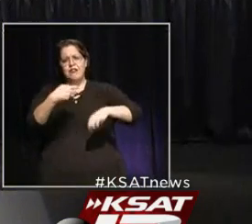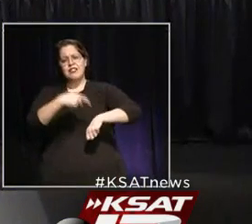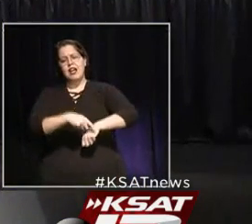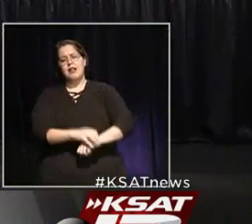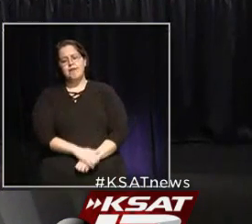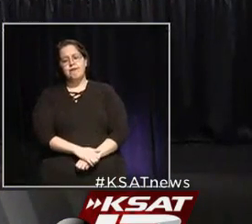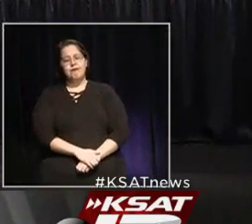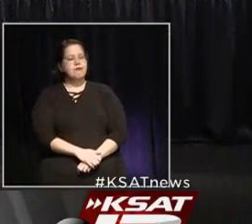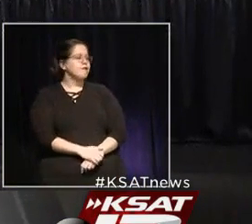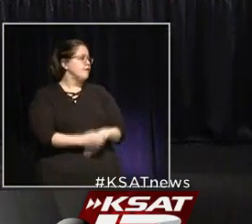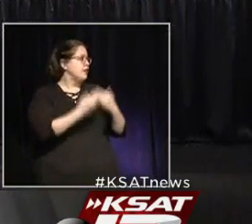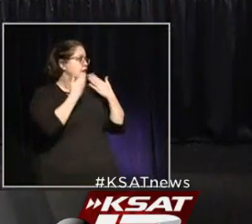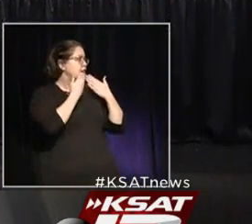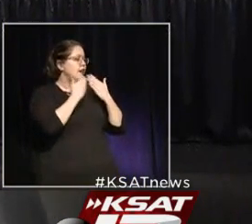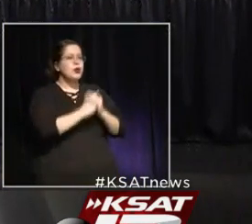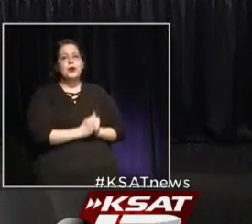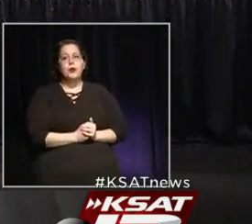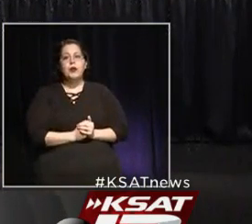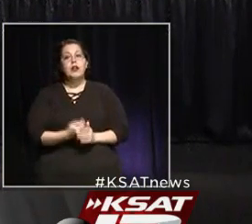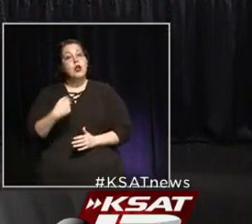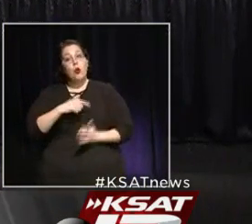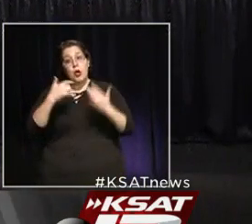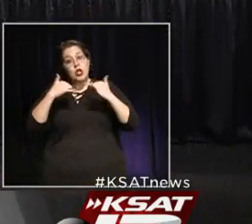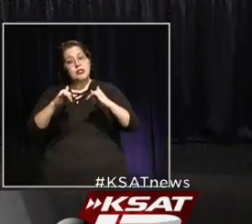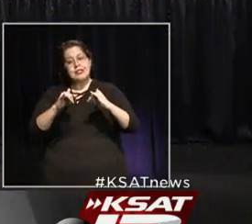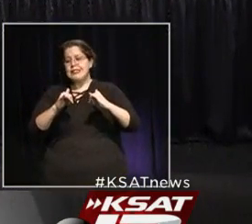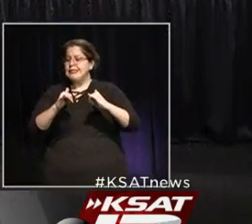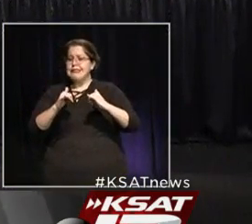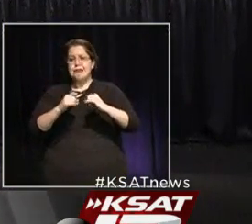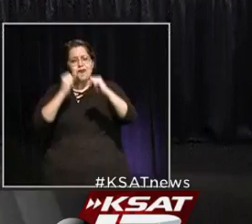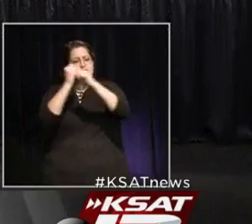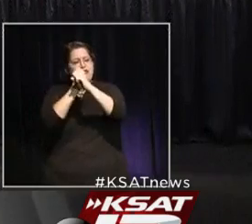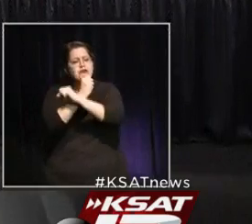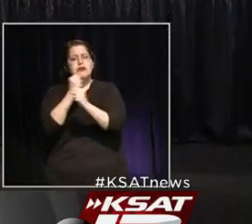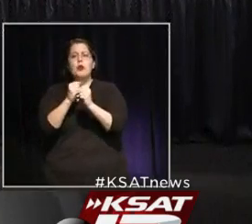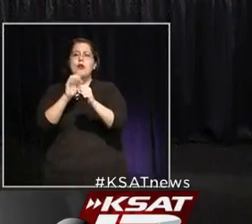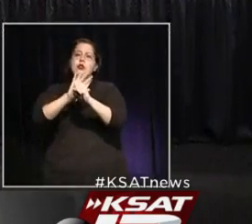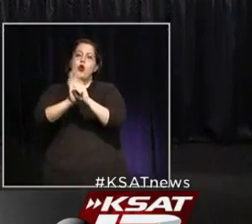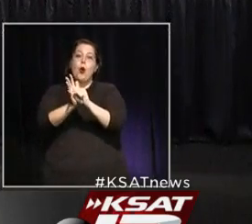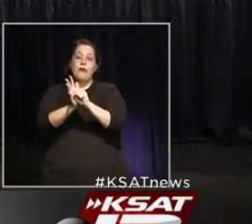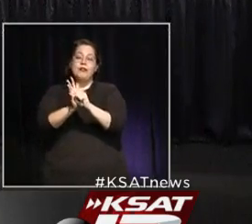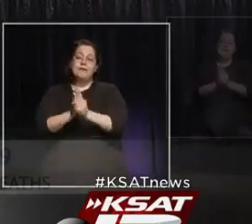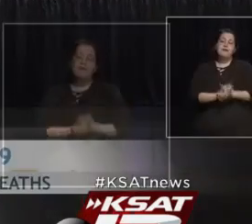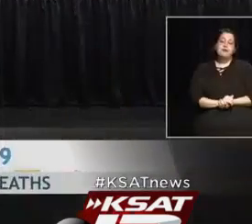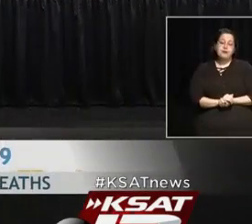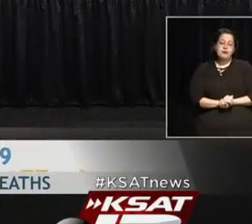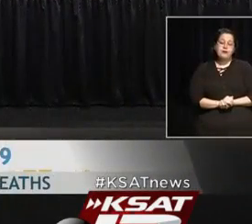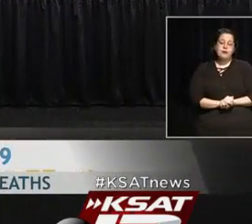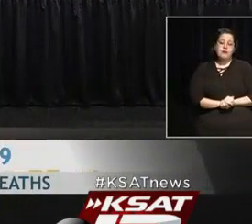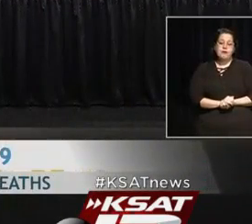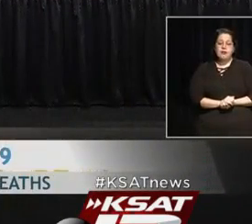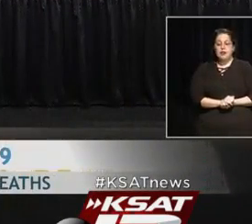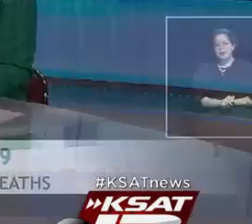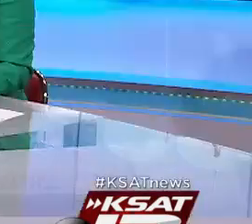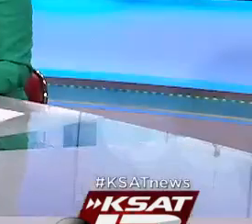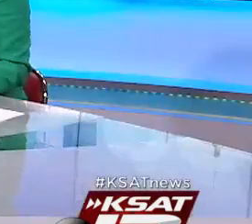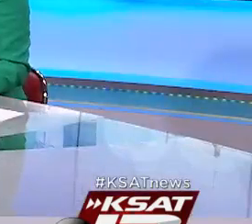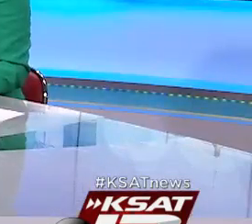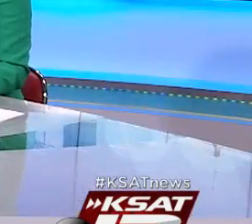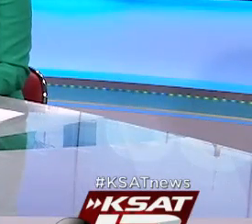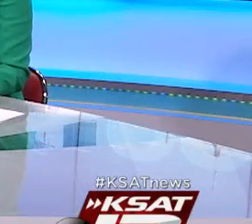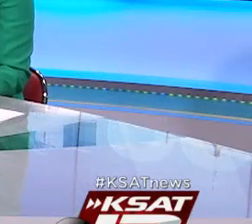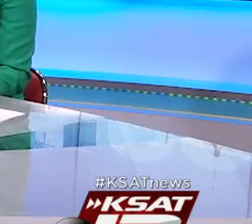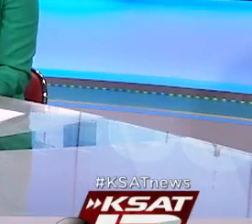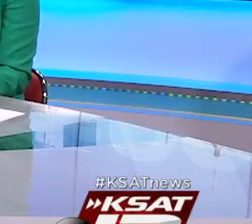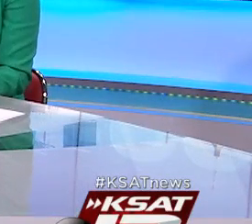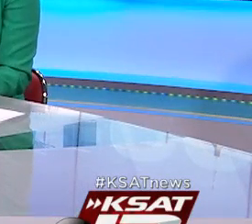Thank you, Jay. We are definitely still in the fight with coronavirus and COVID-19 pandemic. A precarious point.